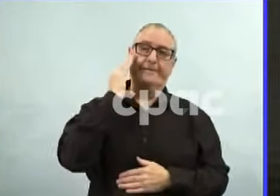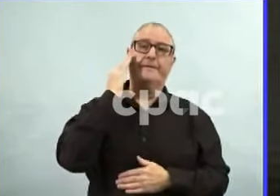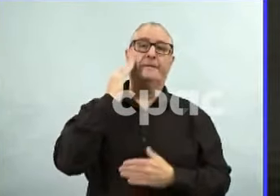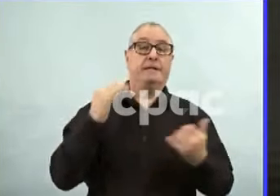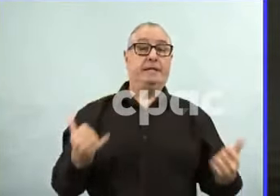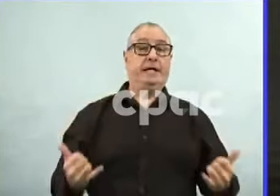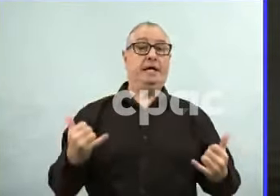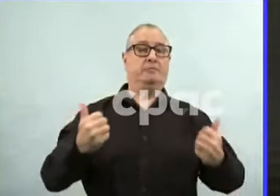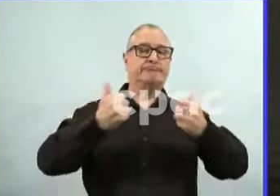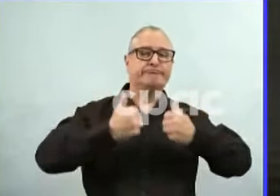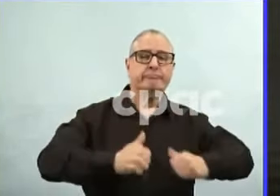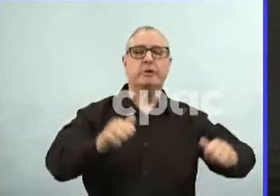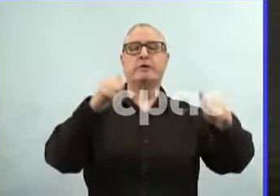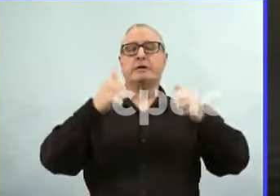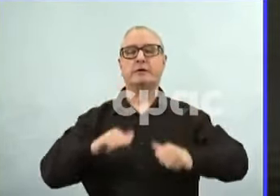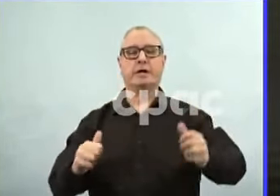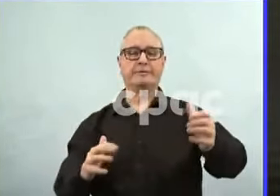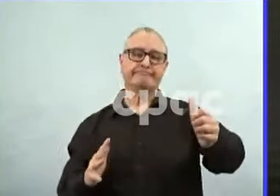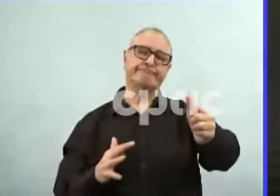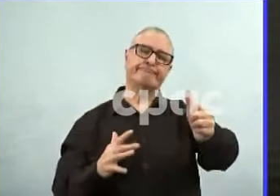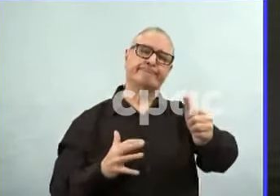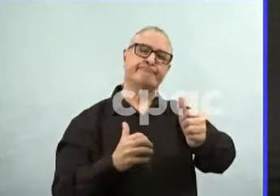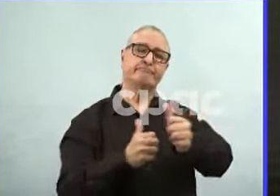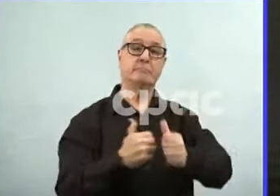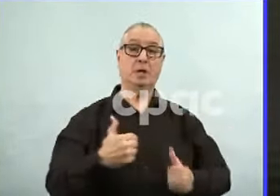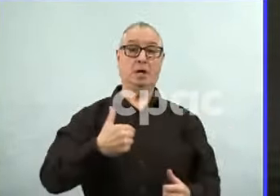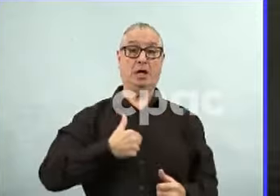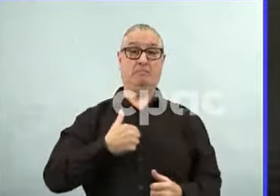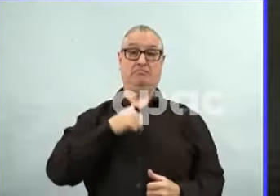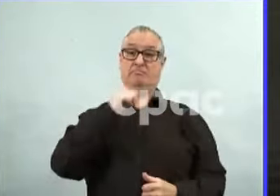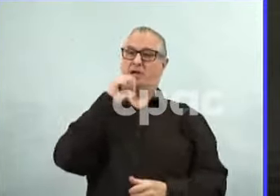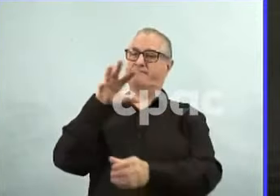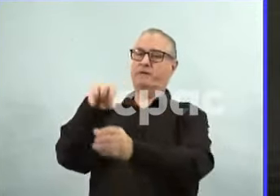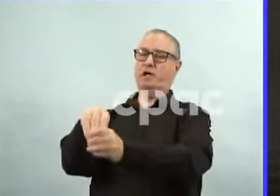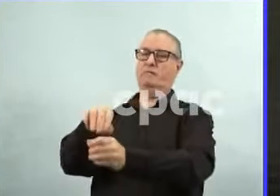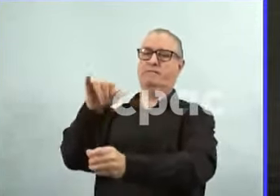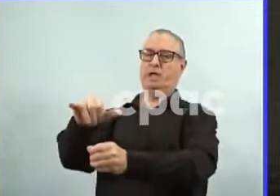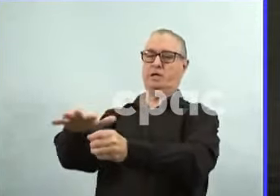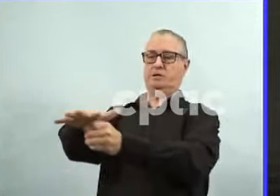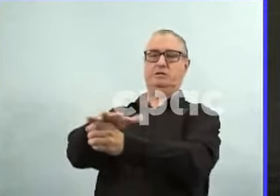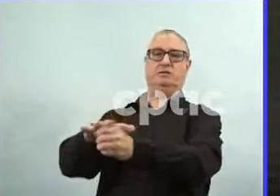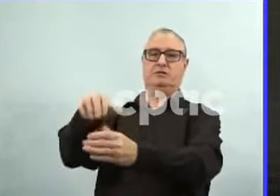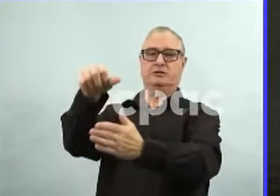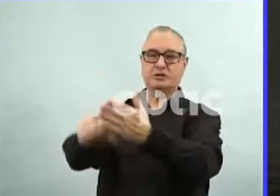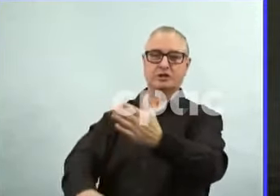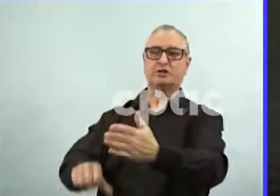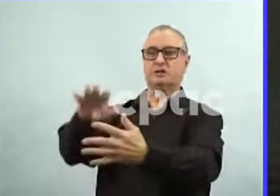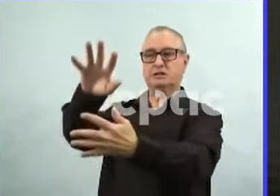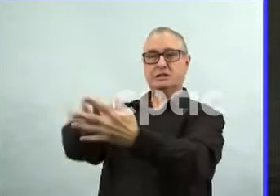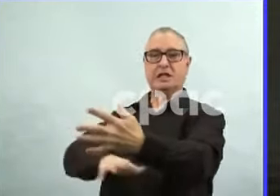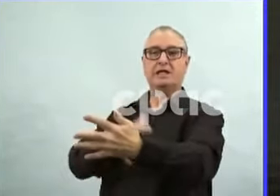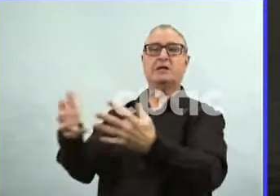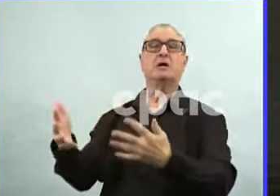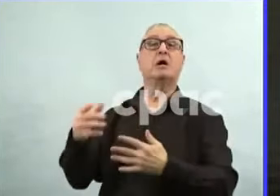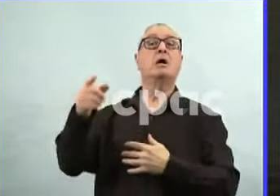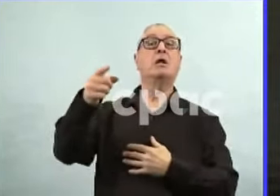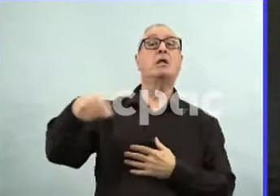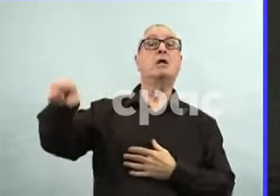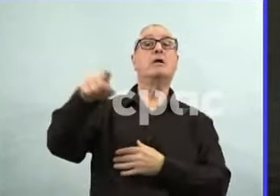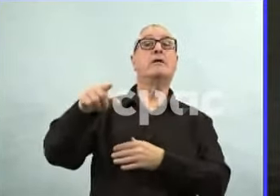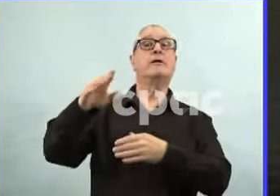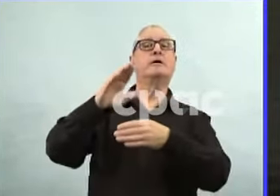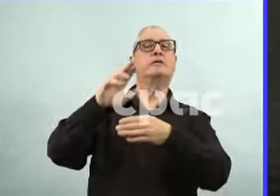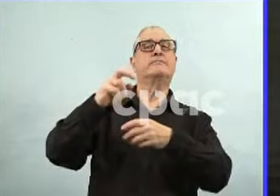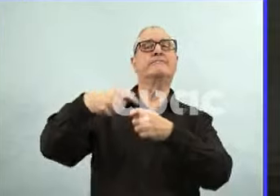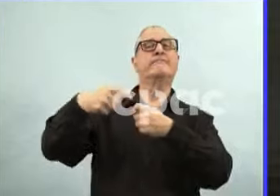I'm not heavily involved on that side. We hear information from the shared health side. So shared health could provide a lot more detail on that